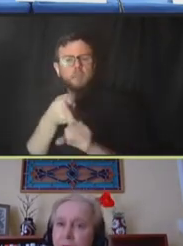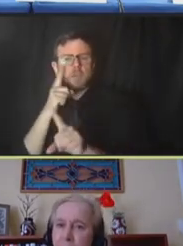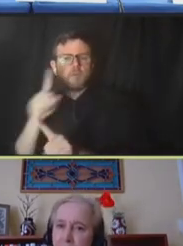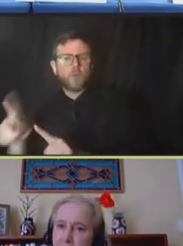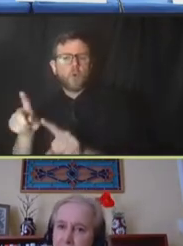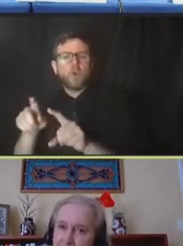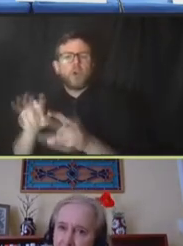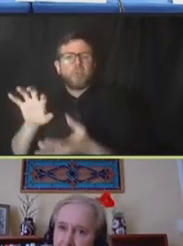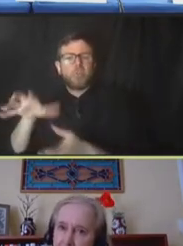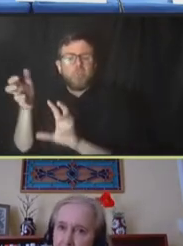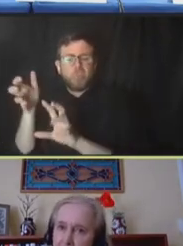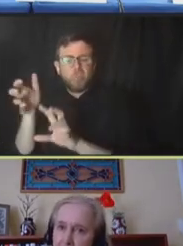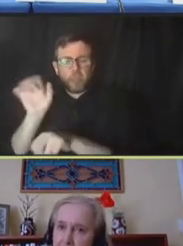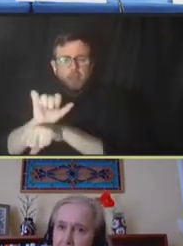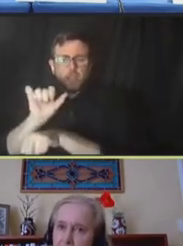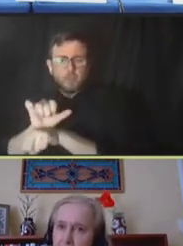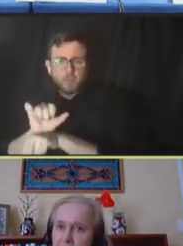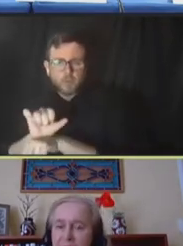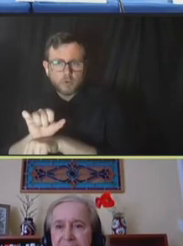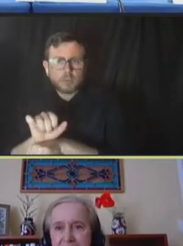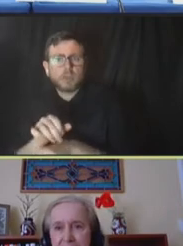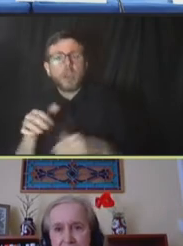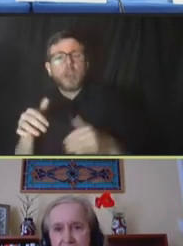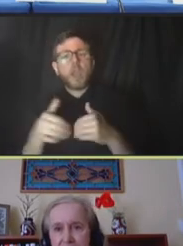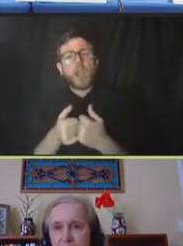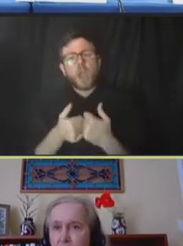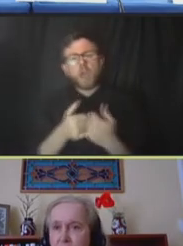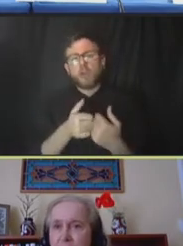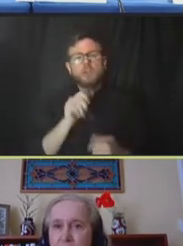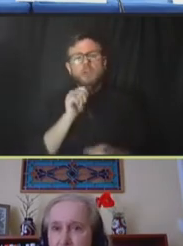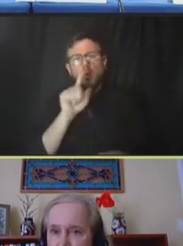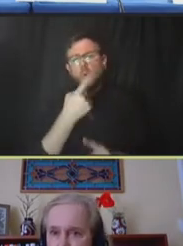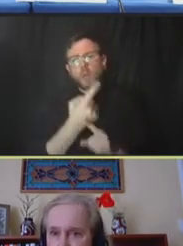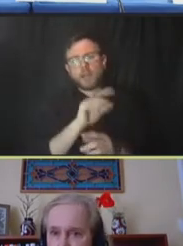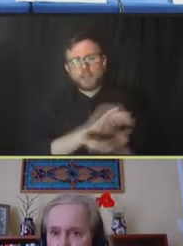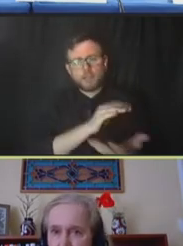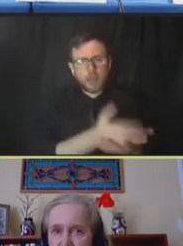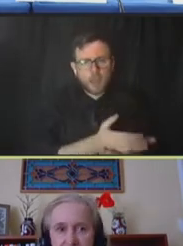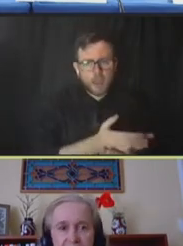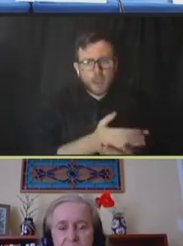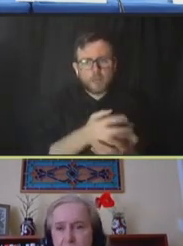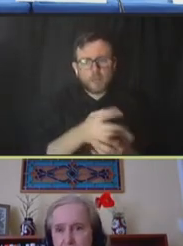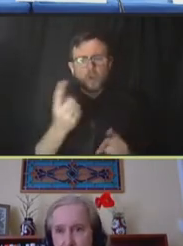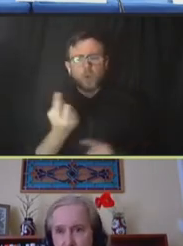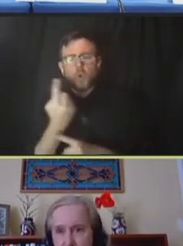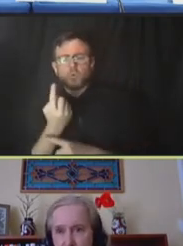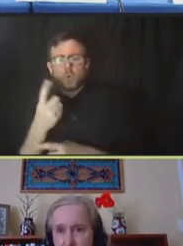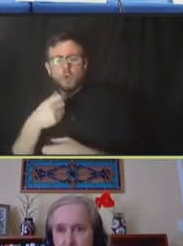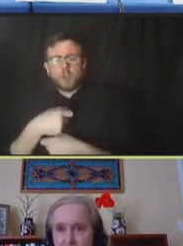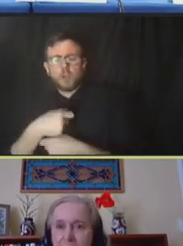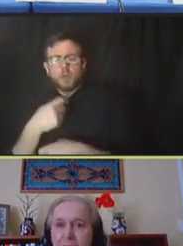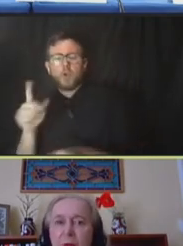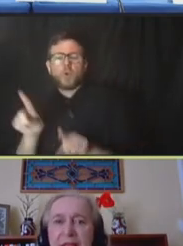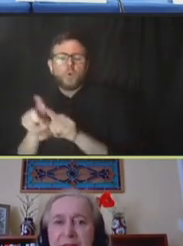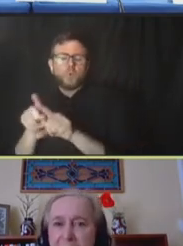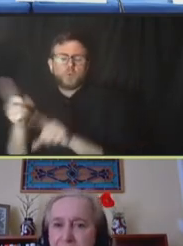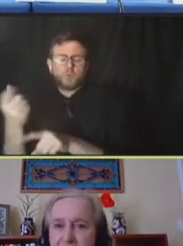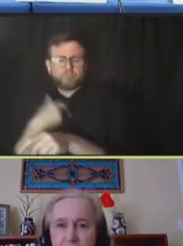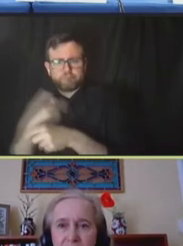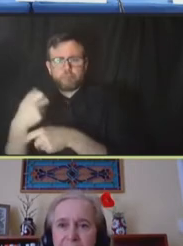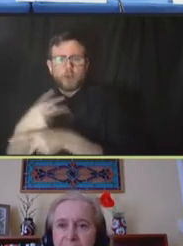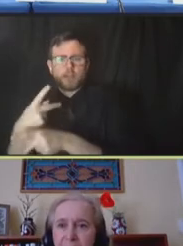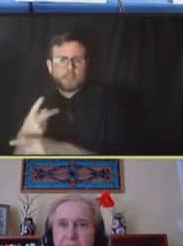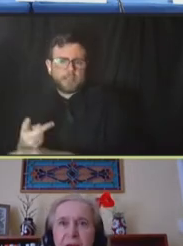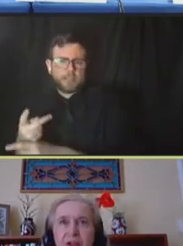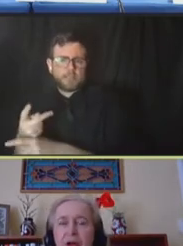also with productivity. We've seen that if workers work too long, they get too tired, right? We see if